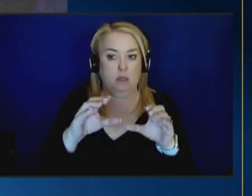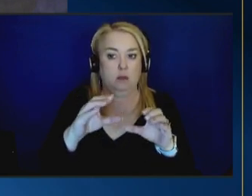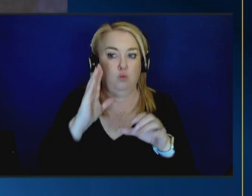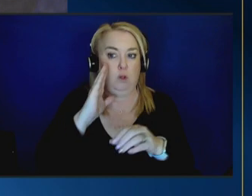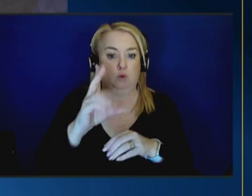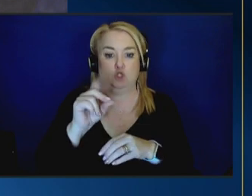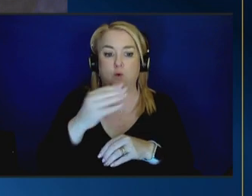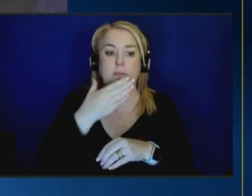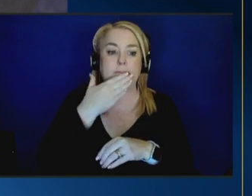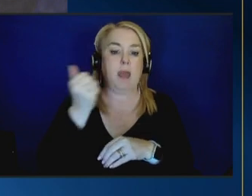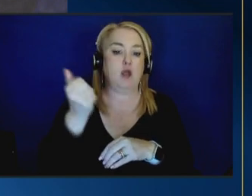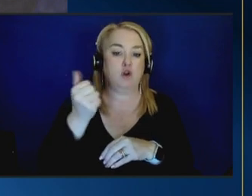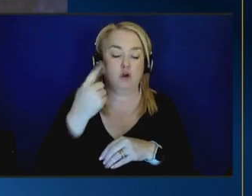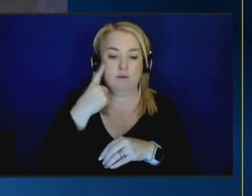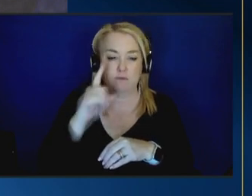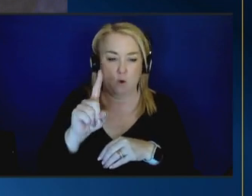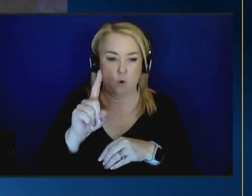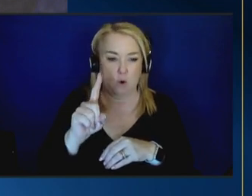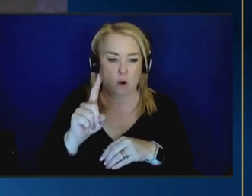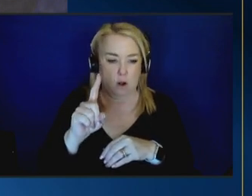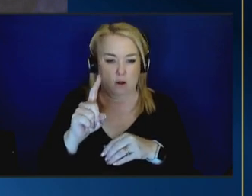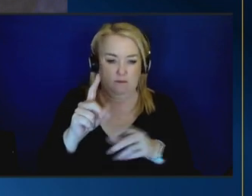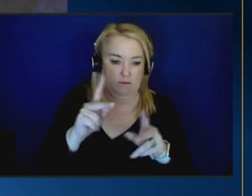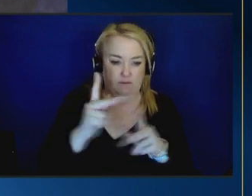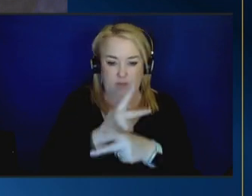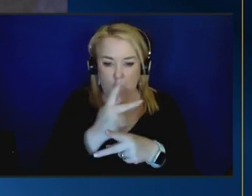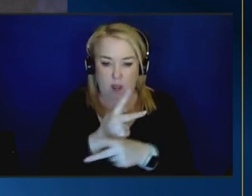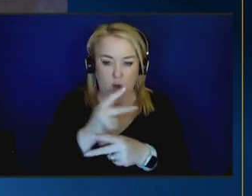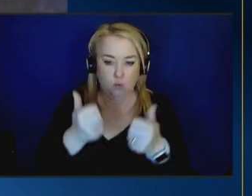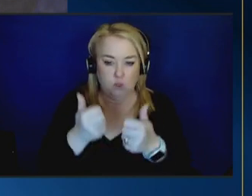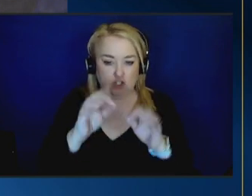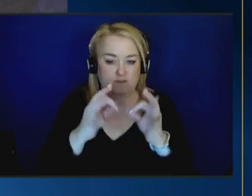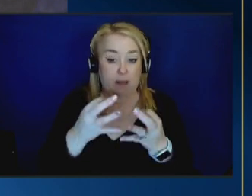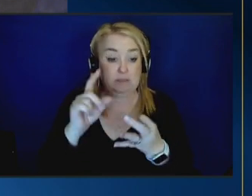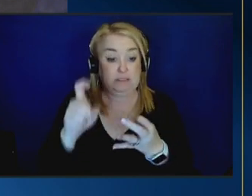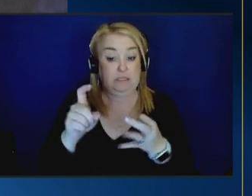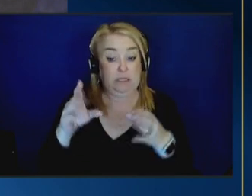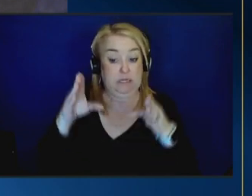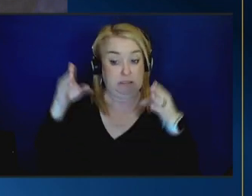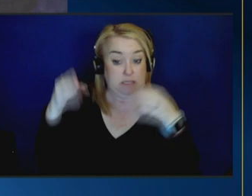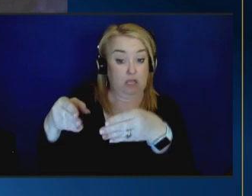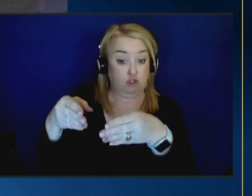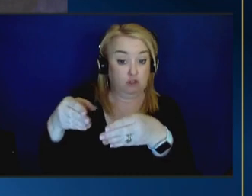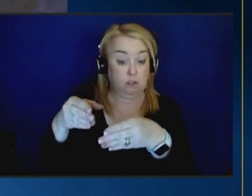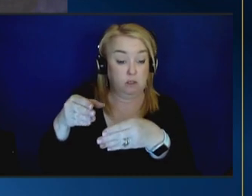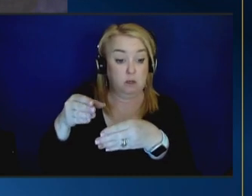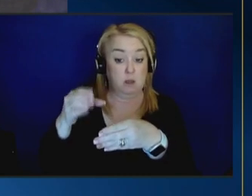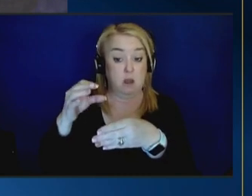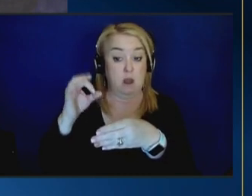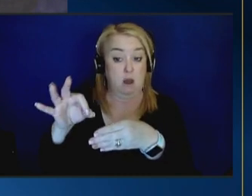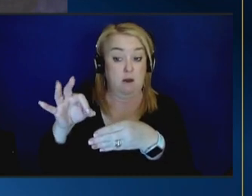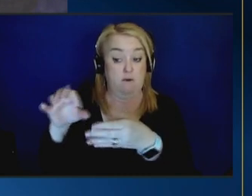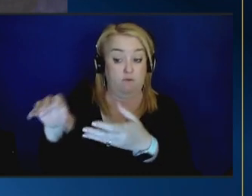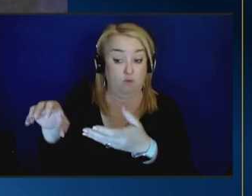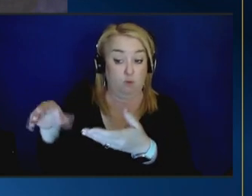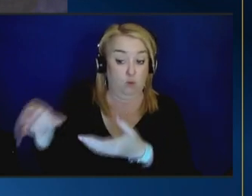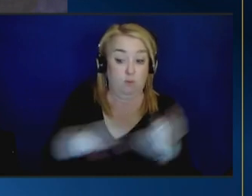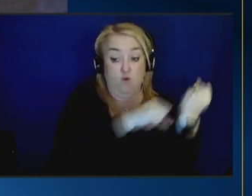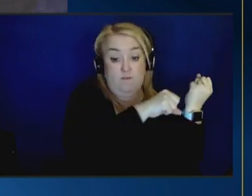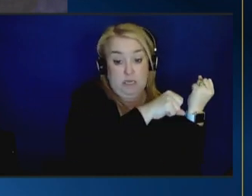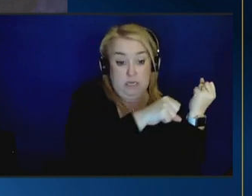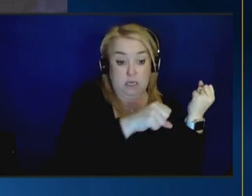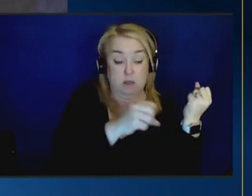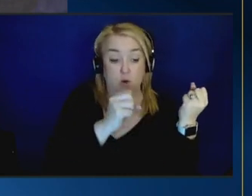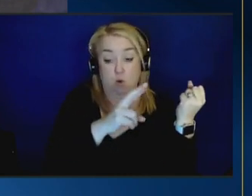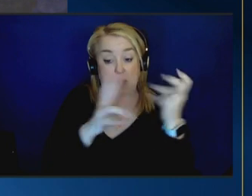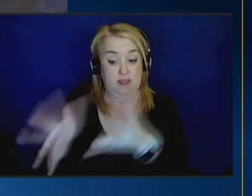at dividing out those families that really do need the attention of uh out of home care um because of the level of risk uh